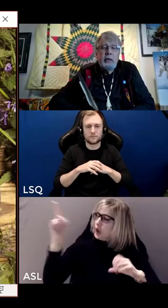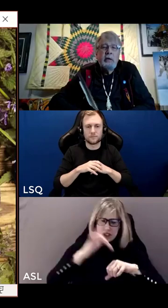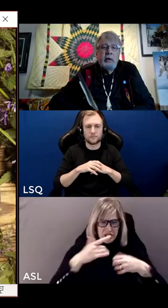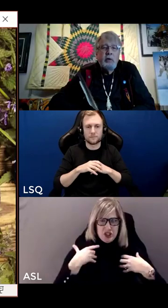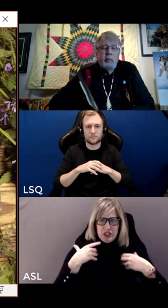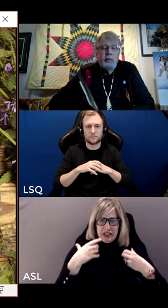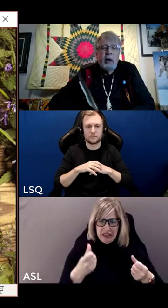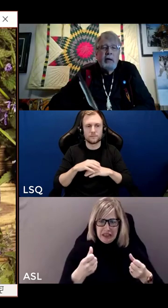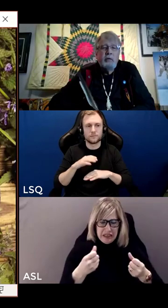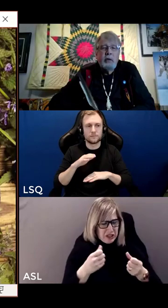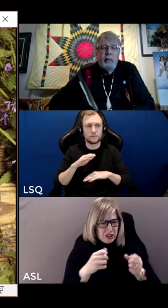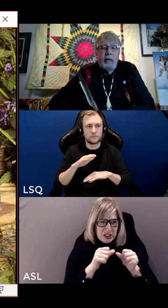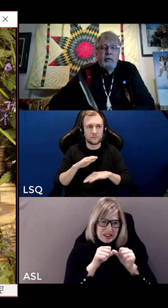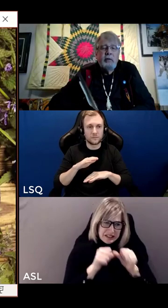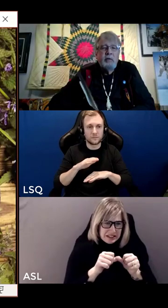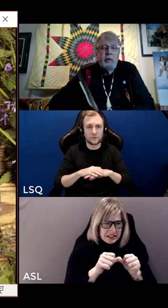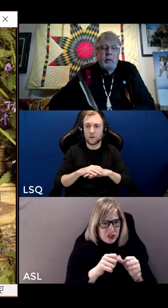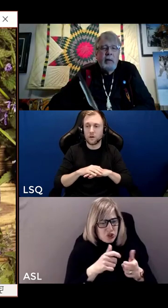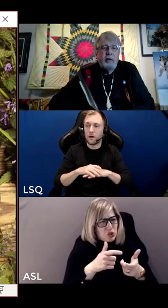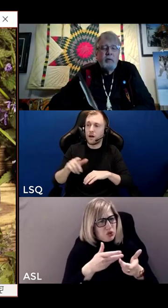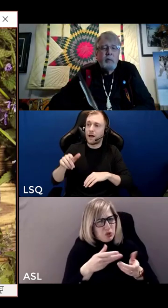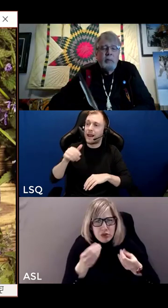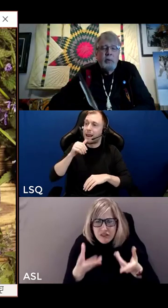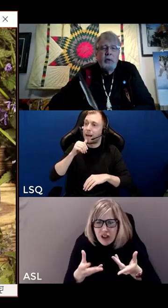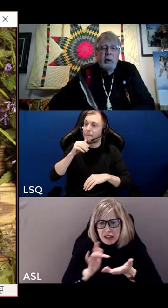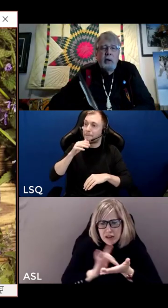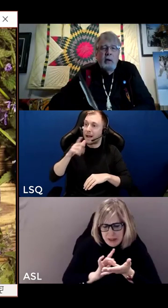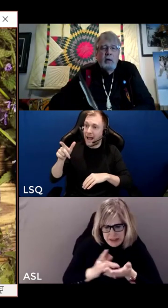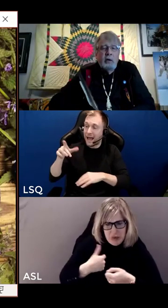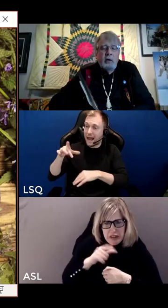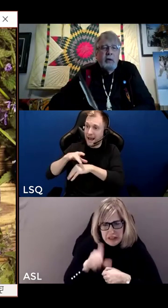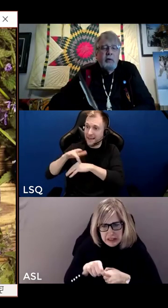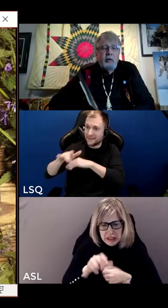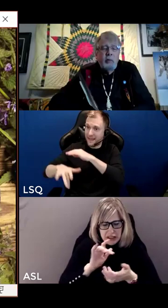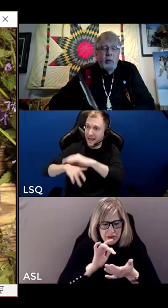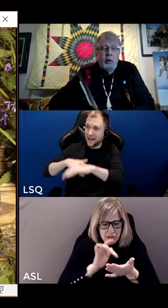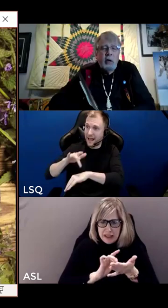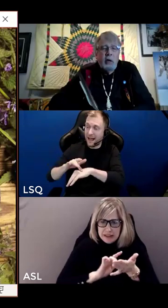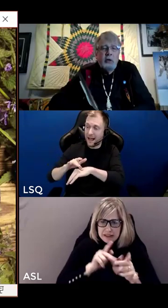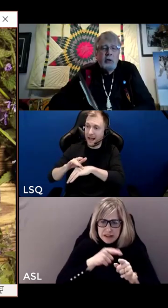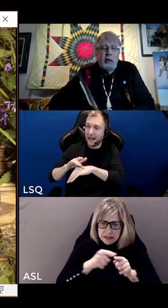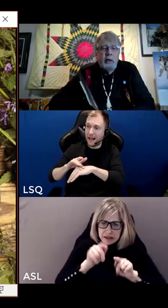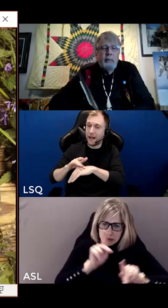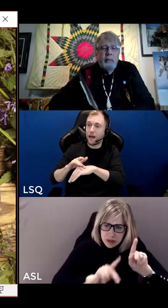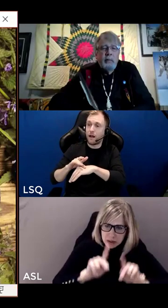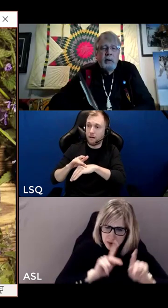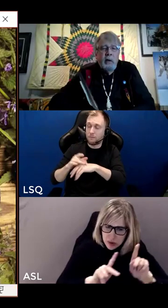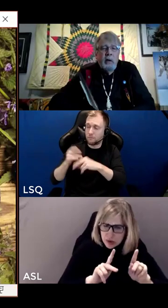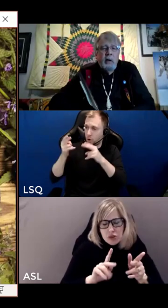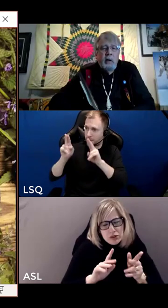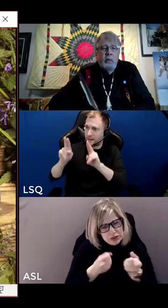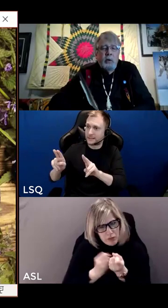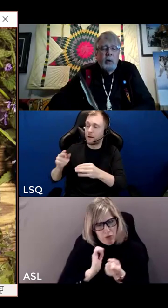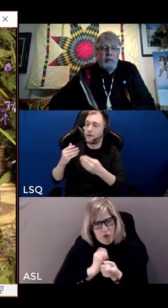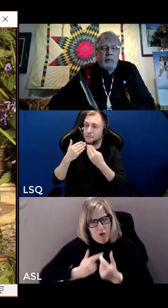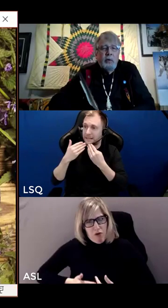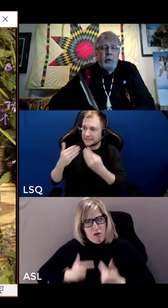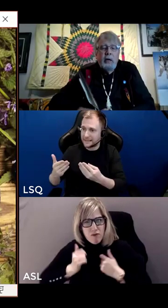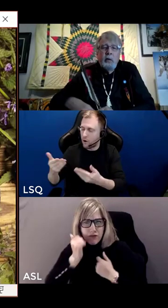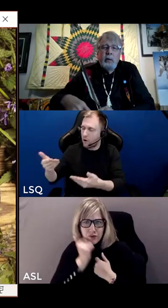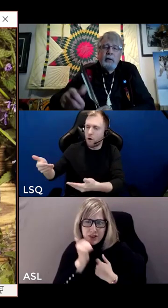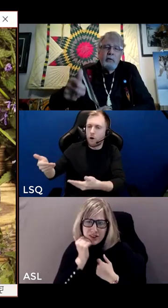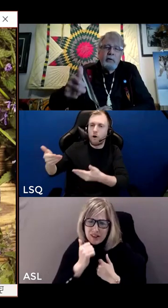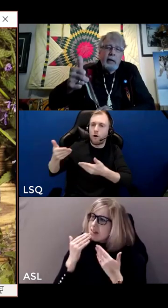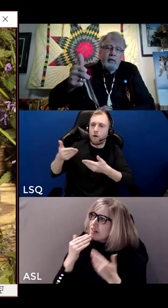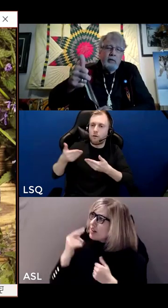that she can continue to provide us with the medicines and the medicine people who continue to support our journey we're grateful